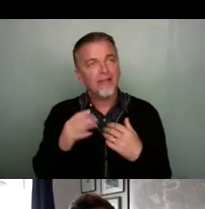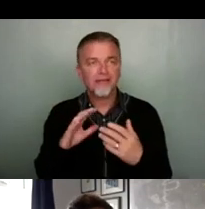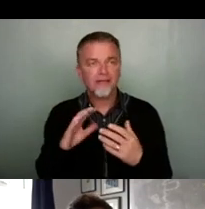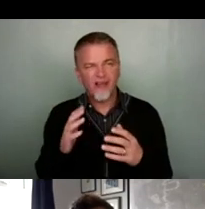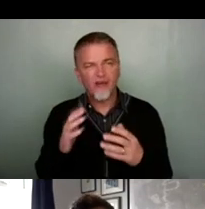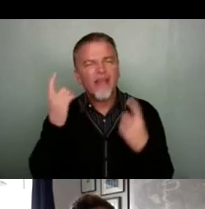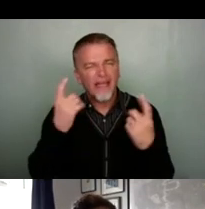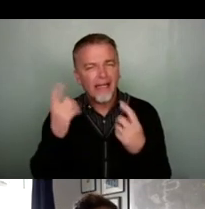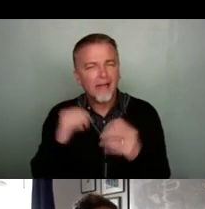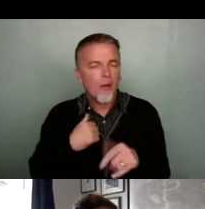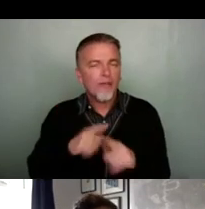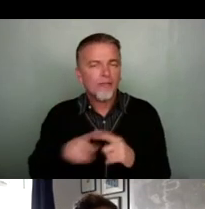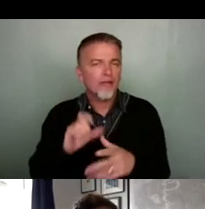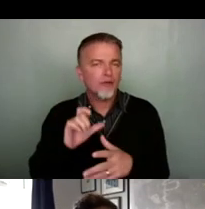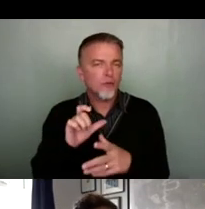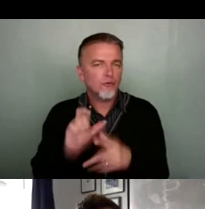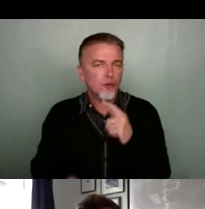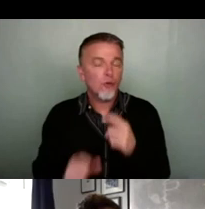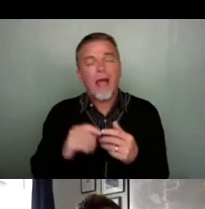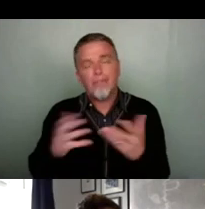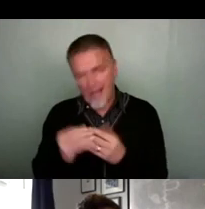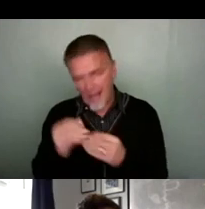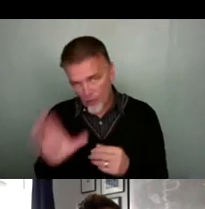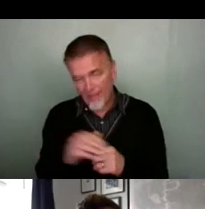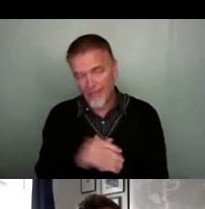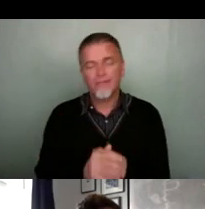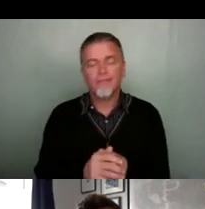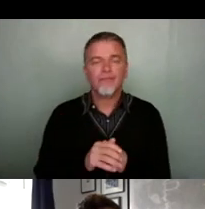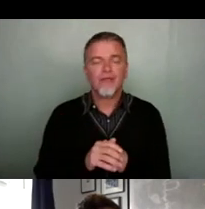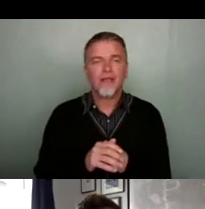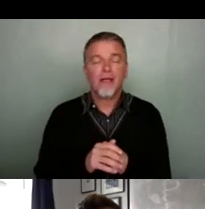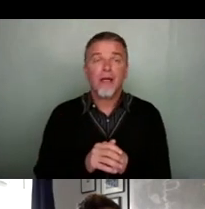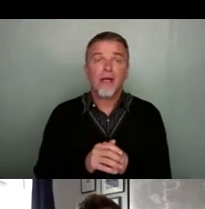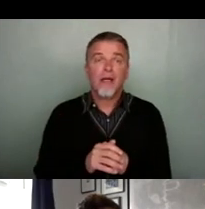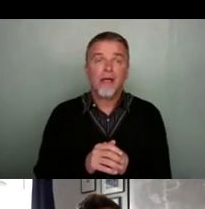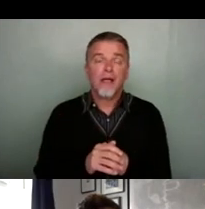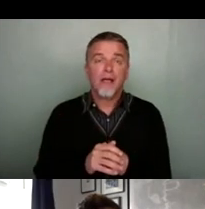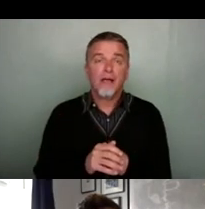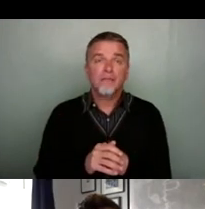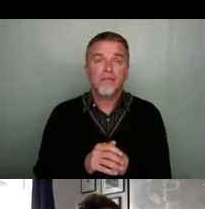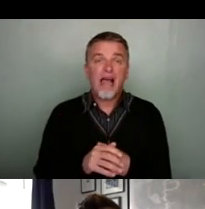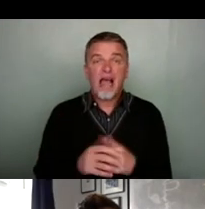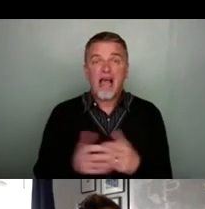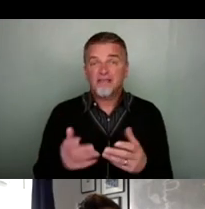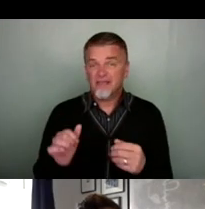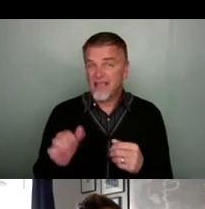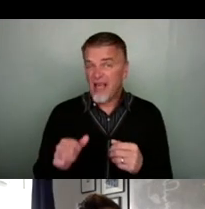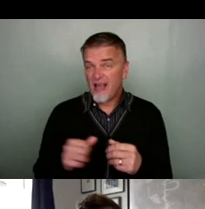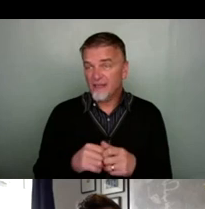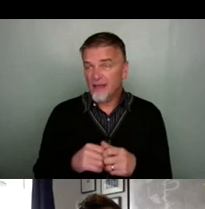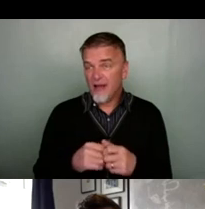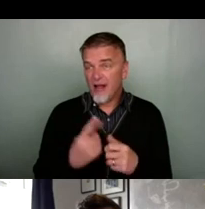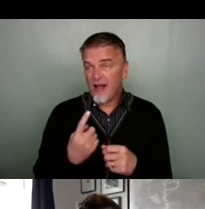thinking that we're trying to do and trying to play with. Um, and you know, yeah, I think